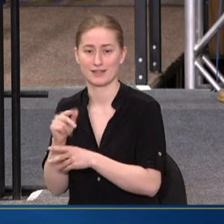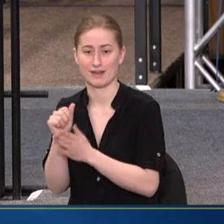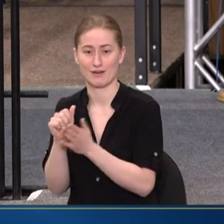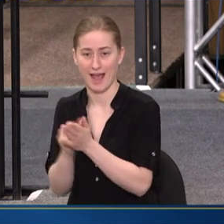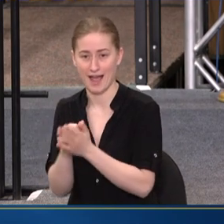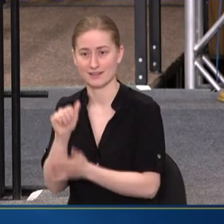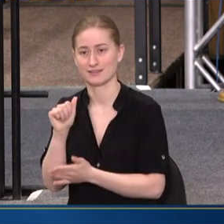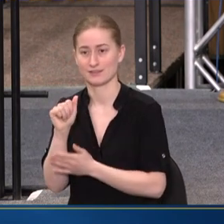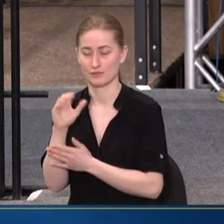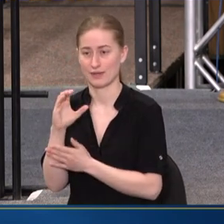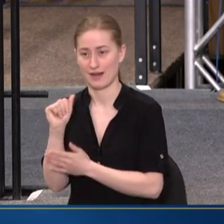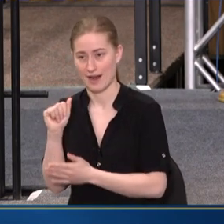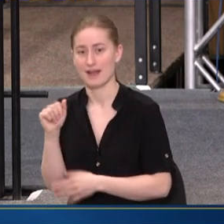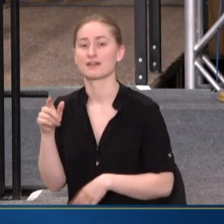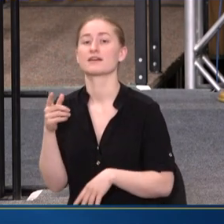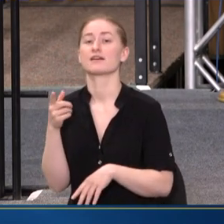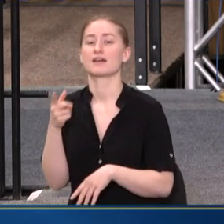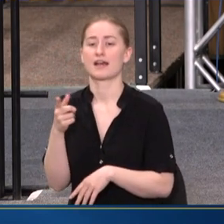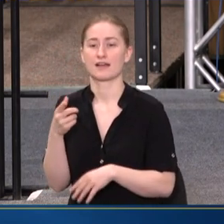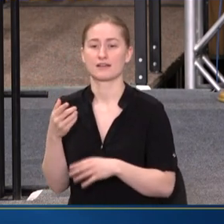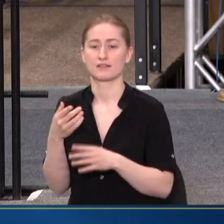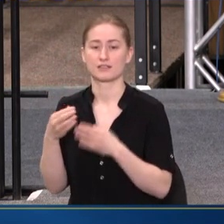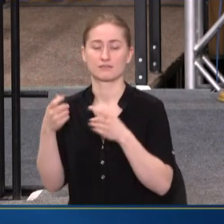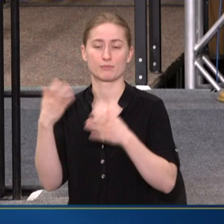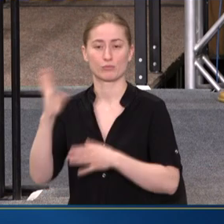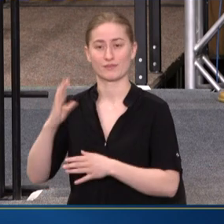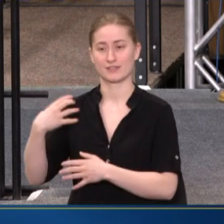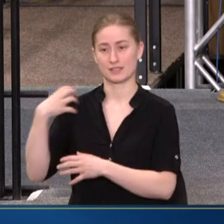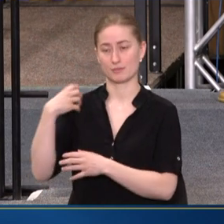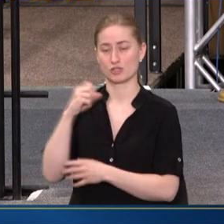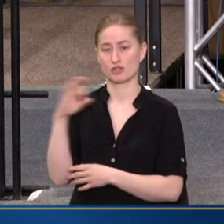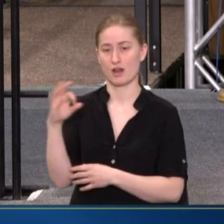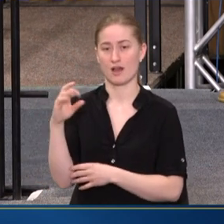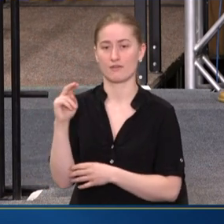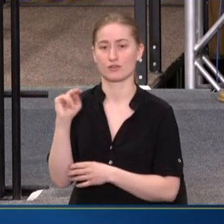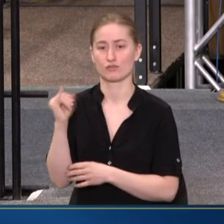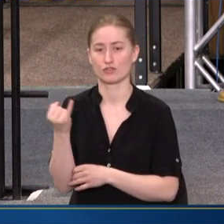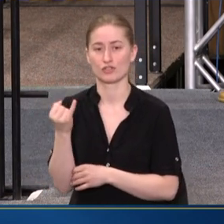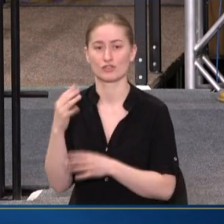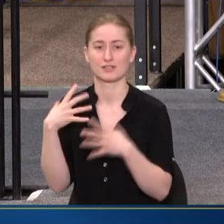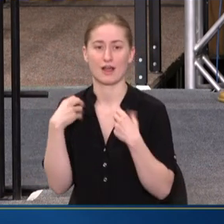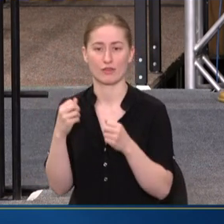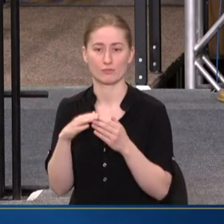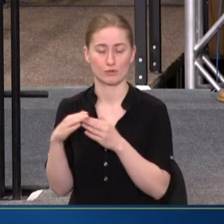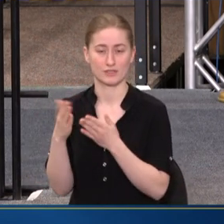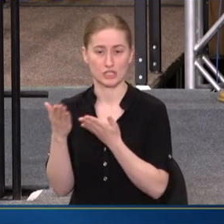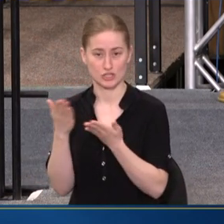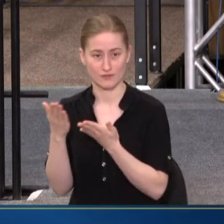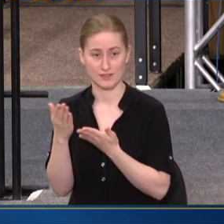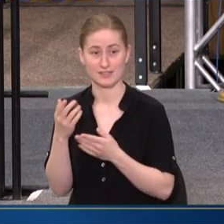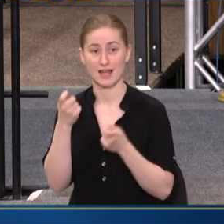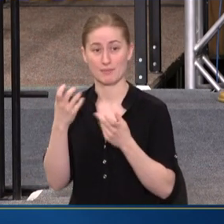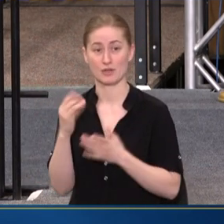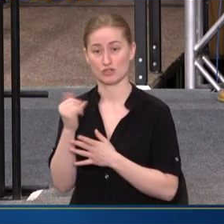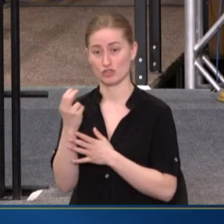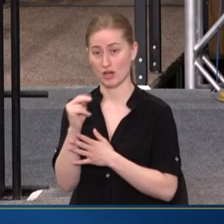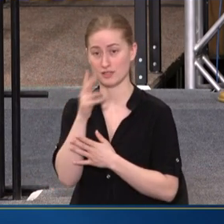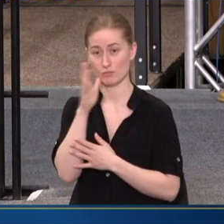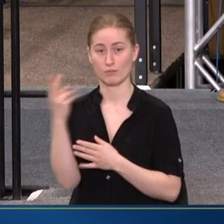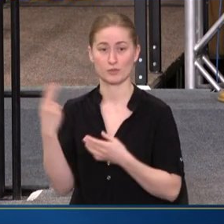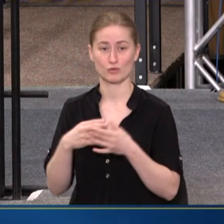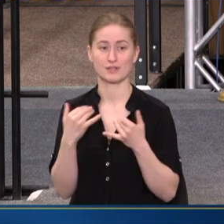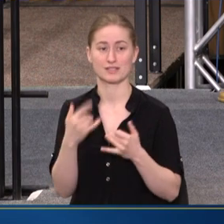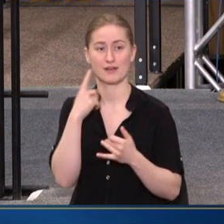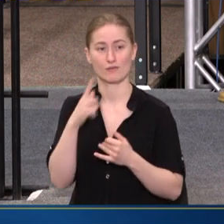COMMISSIONER OF THE NEW JERSEY DEPARTMENT OF HUMAN SERVICES. WE'RE SO DELIGHTED THAT ADMINISTRATOR JOHNSON WILL BE JOINING US TODAY FOR A